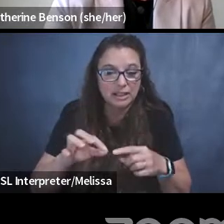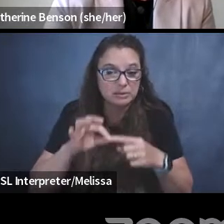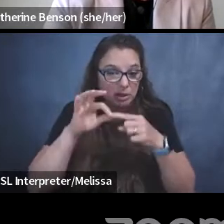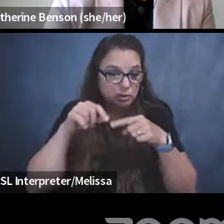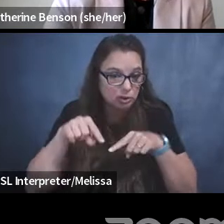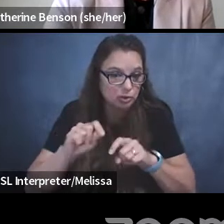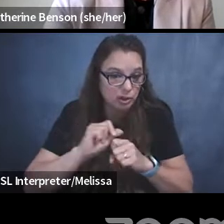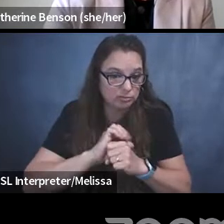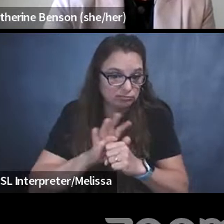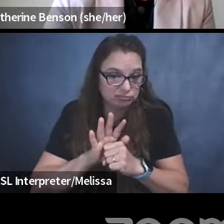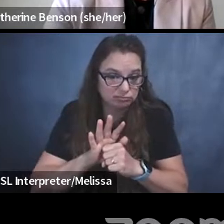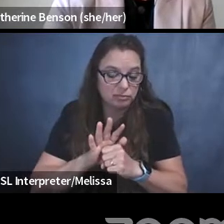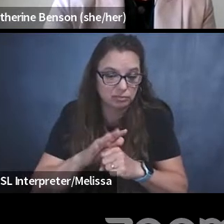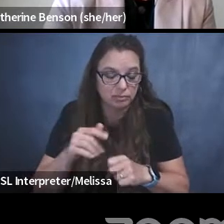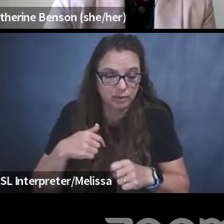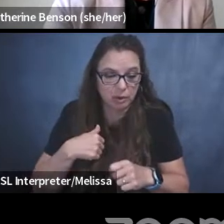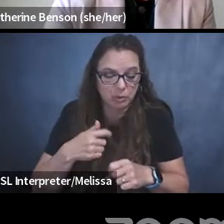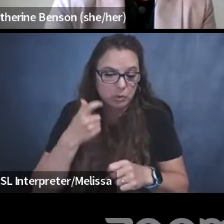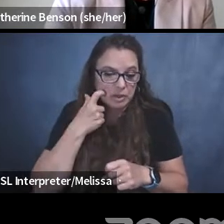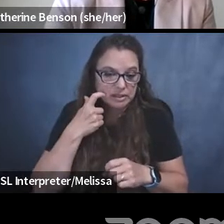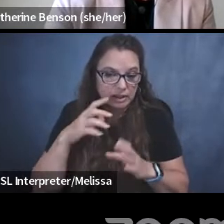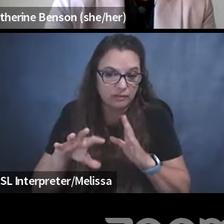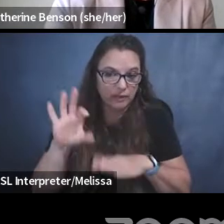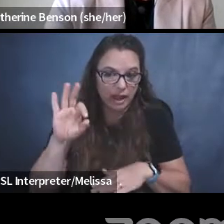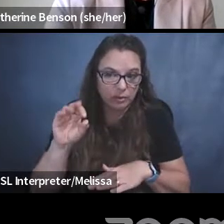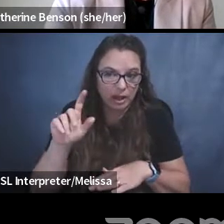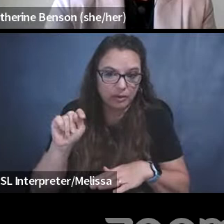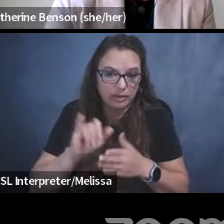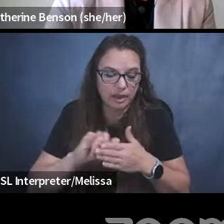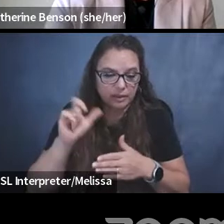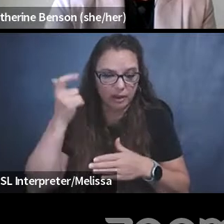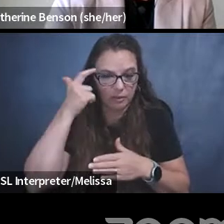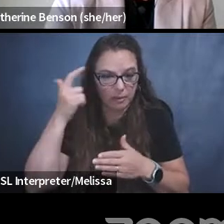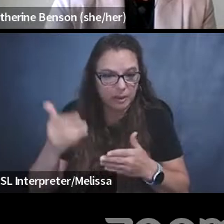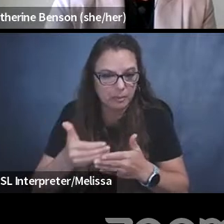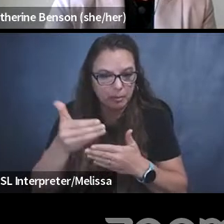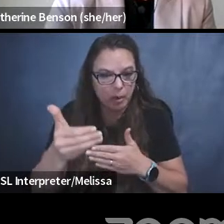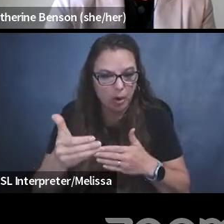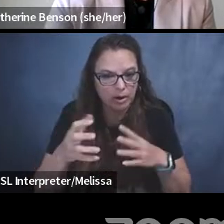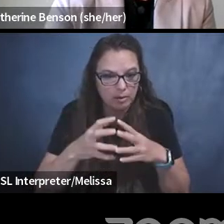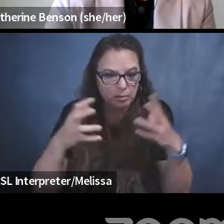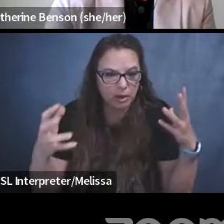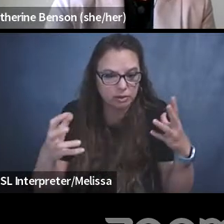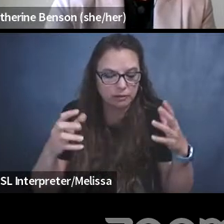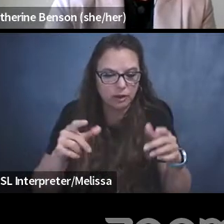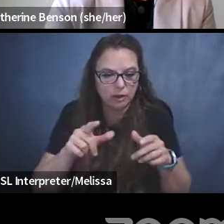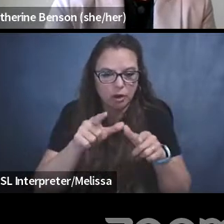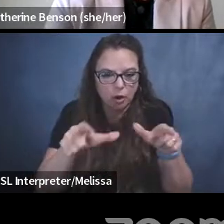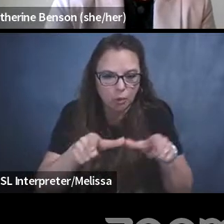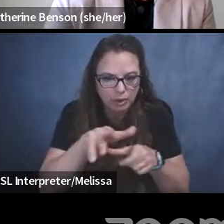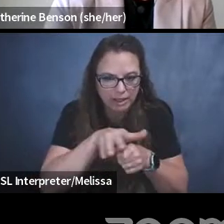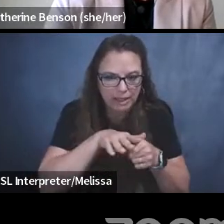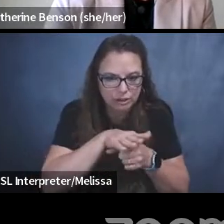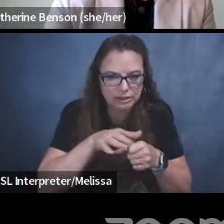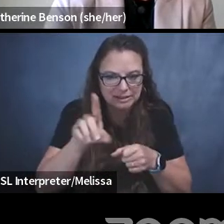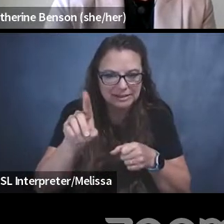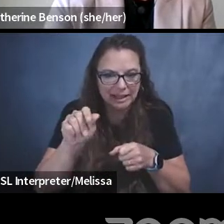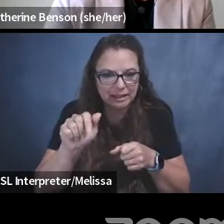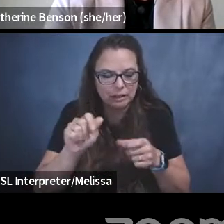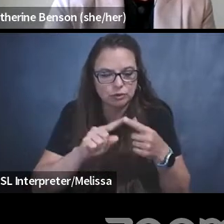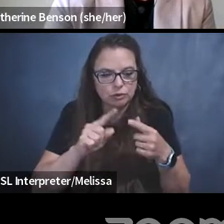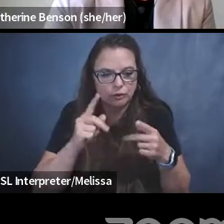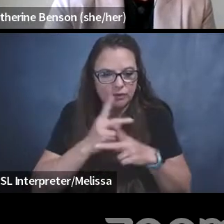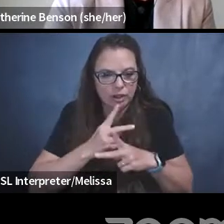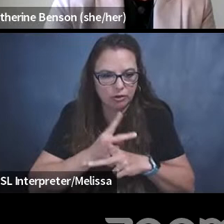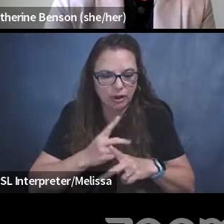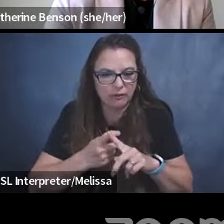um, just recently we found out that the government, I think had bought a bunch of, uh, location data to figure out, um, from